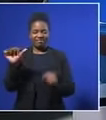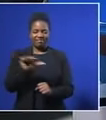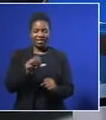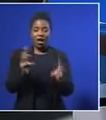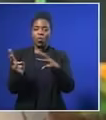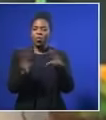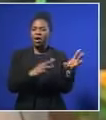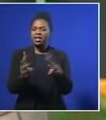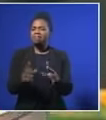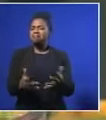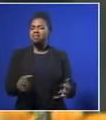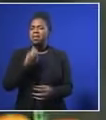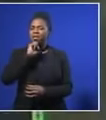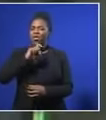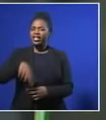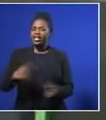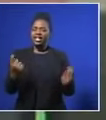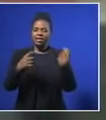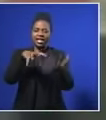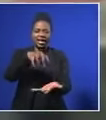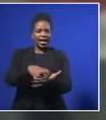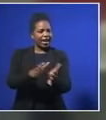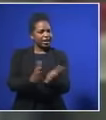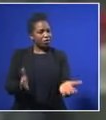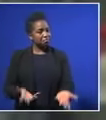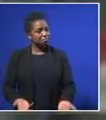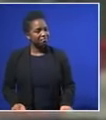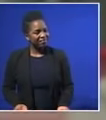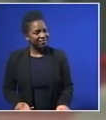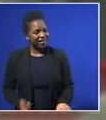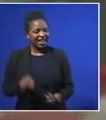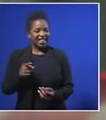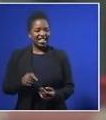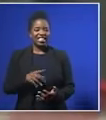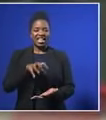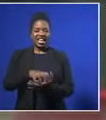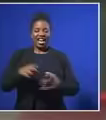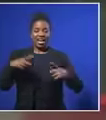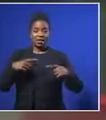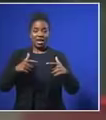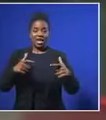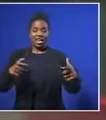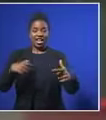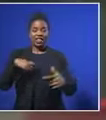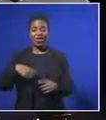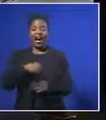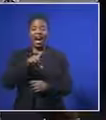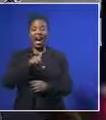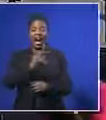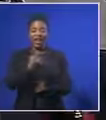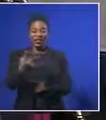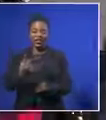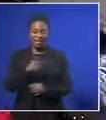And then, what's a birthday celebration without cake? And this is a cake certainly big enough for at least 100 candles.